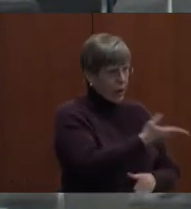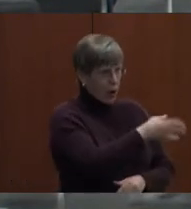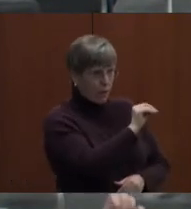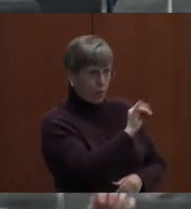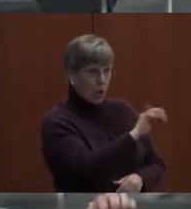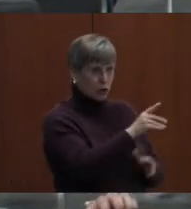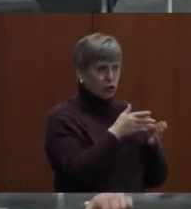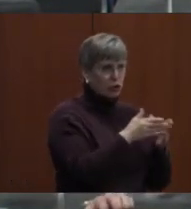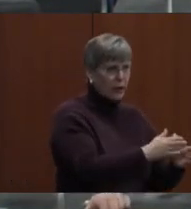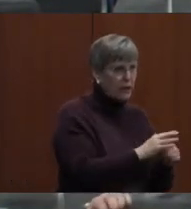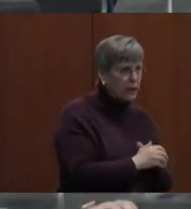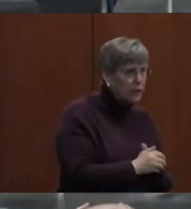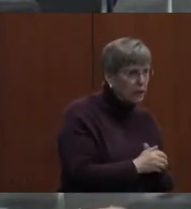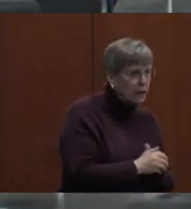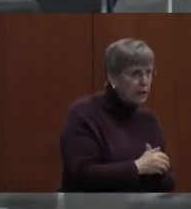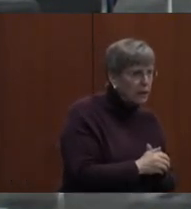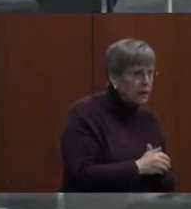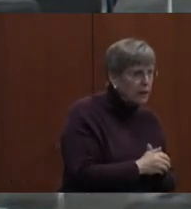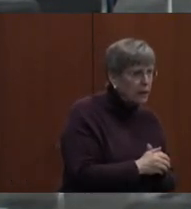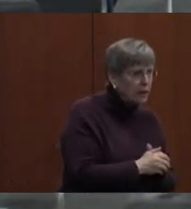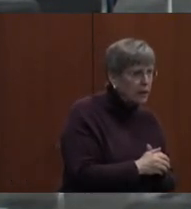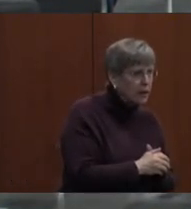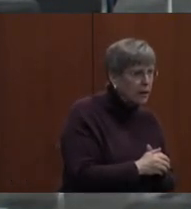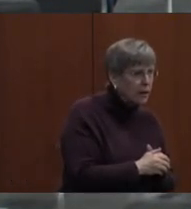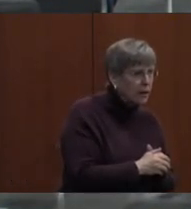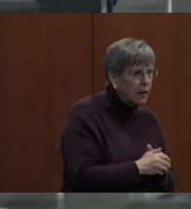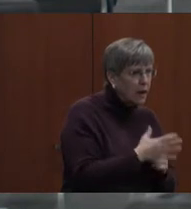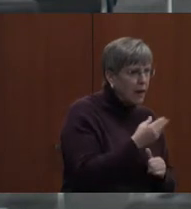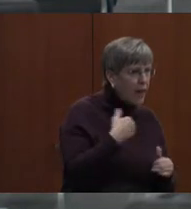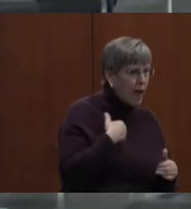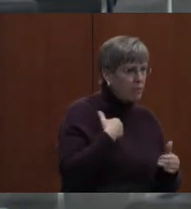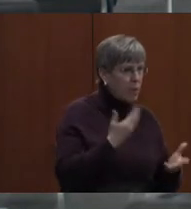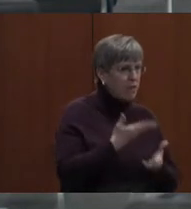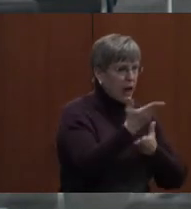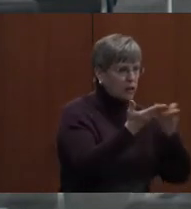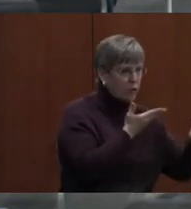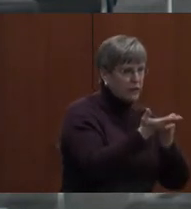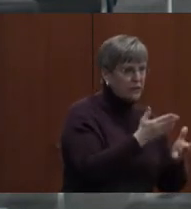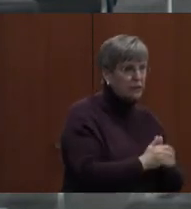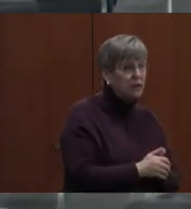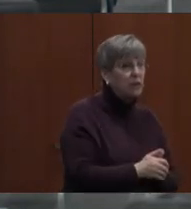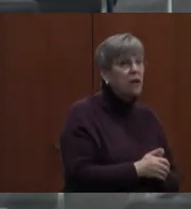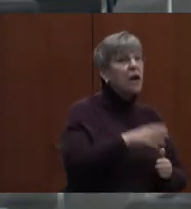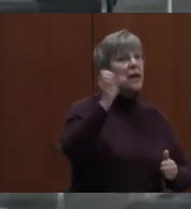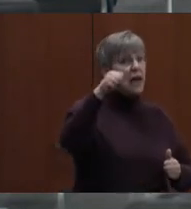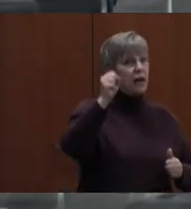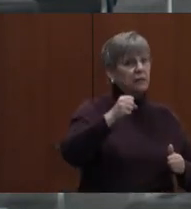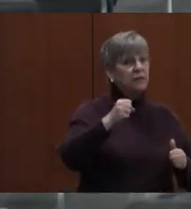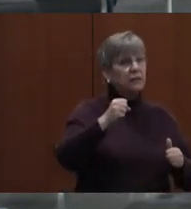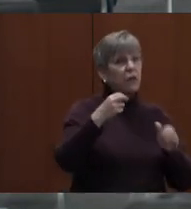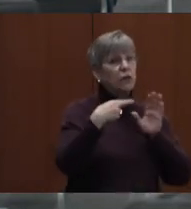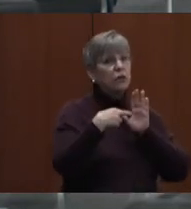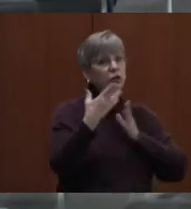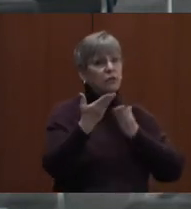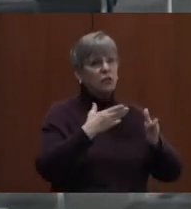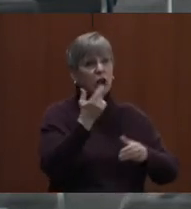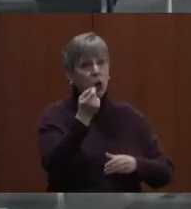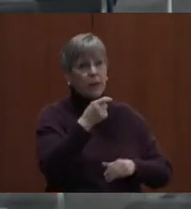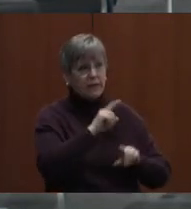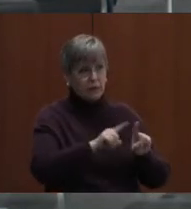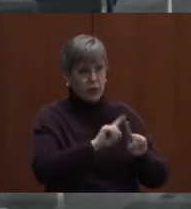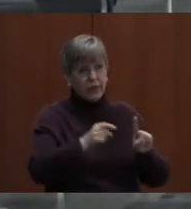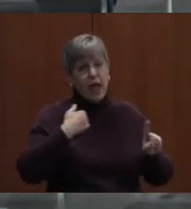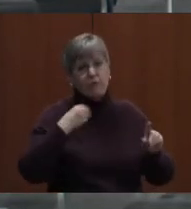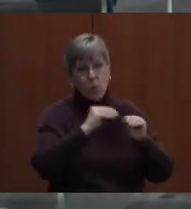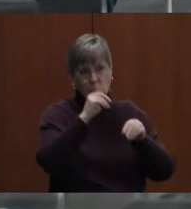need for the students for that service and their service. Their service is, yeah, their service is a little different, and they need a little bit more